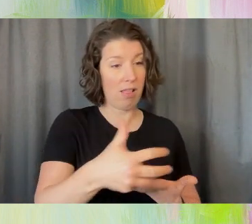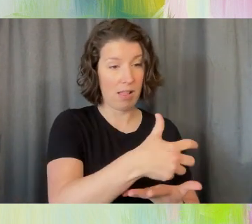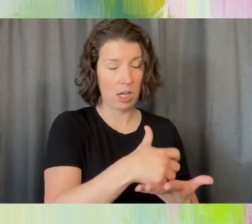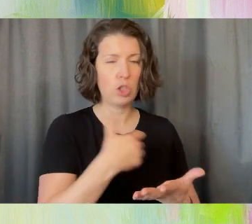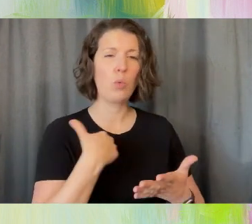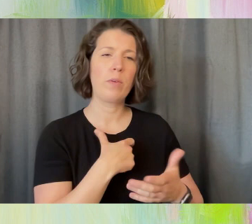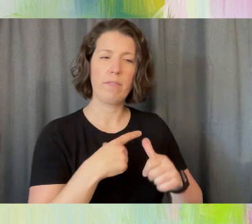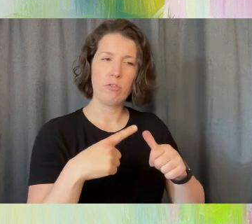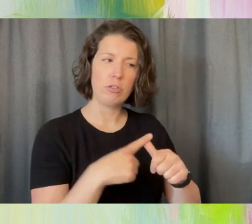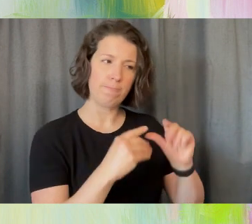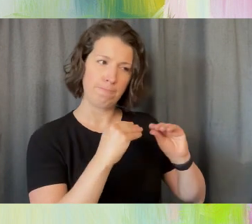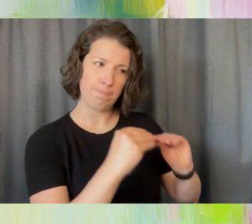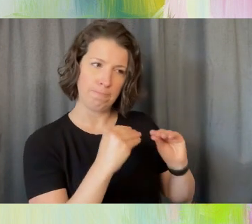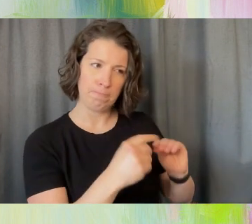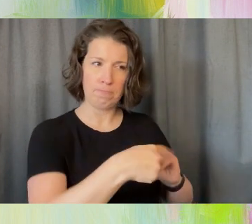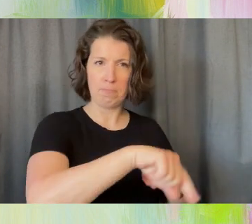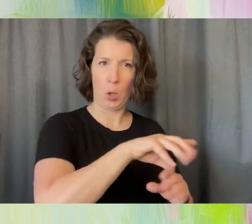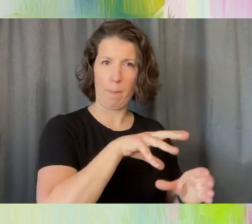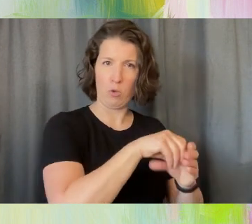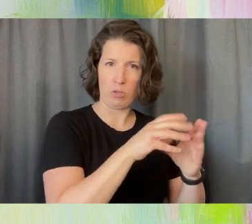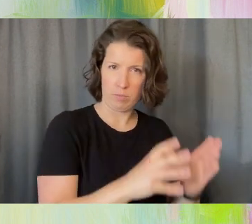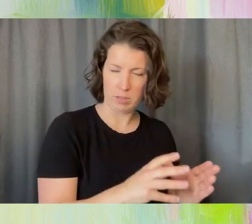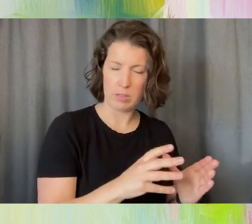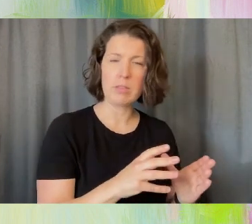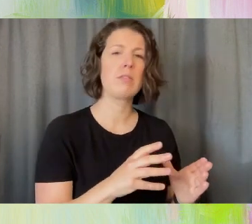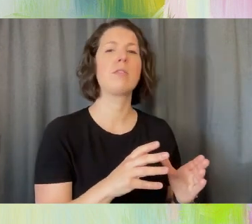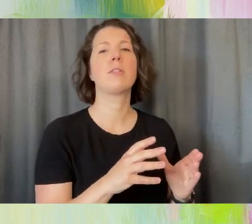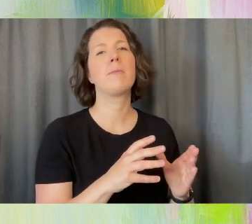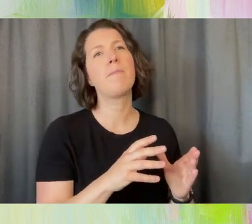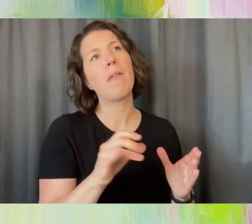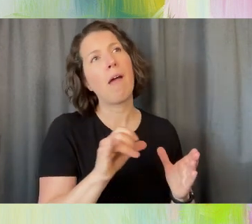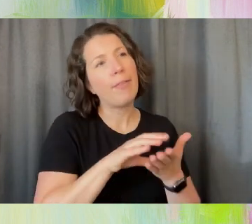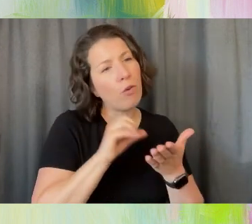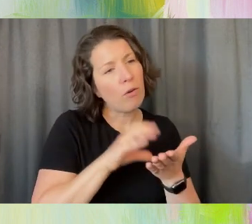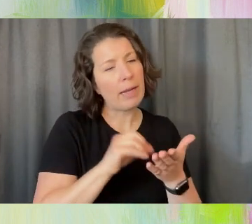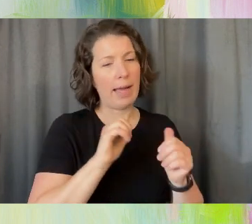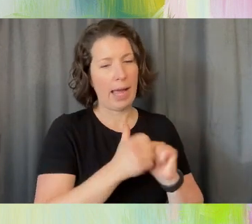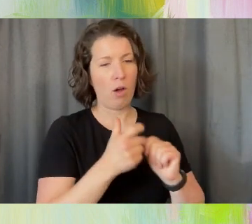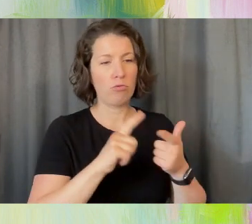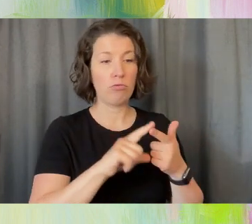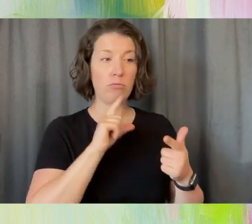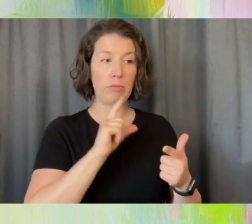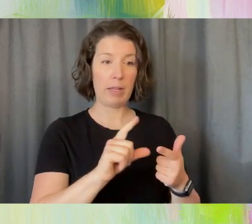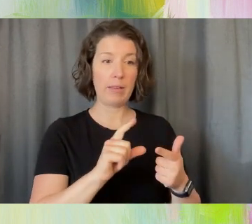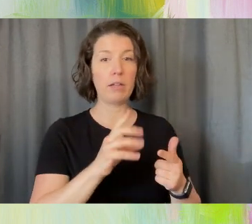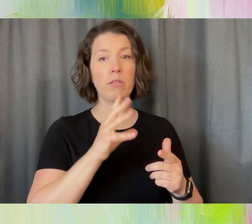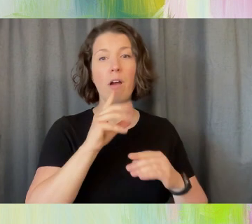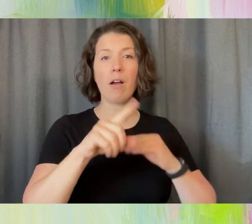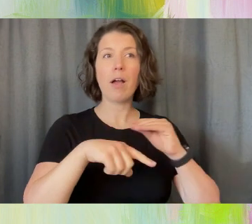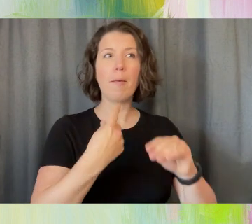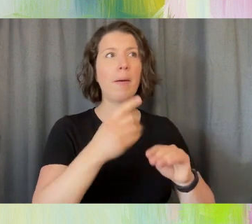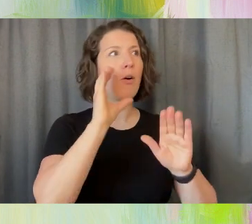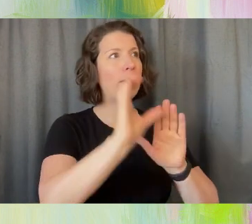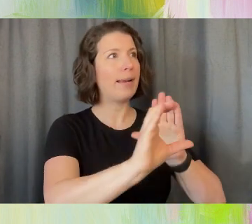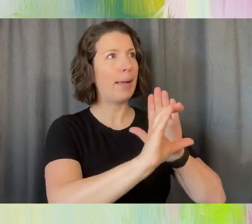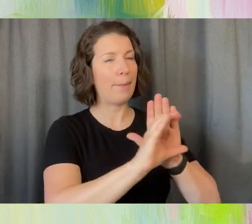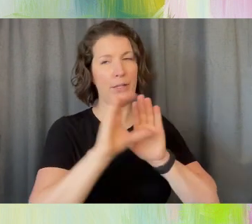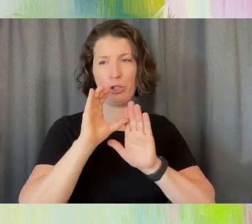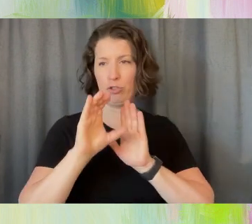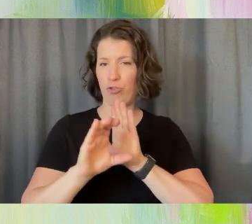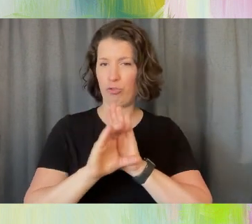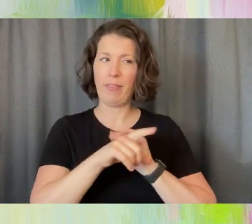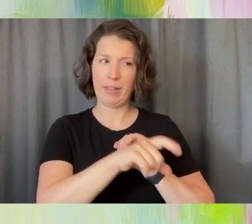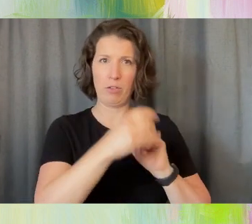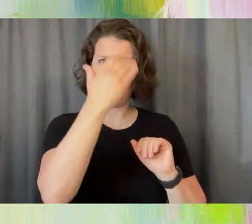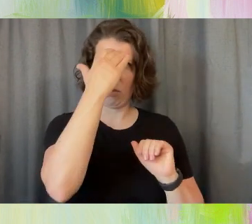participants in learning how to really talk about images because they need to know about image and